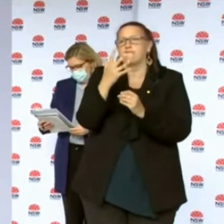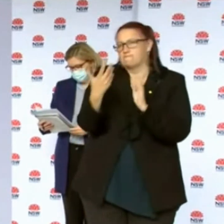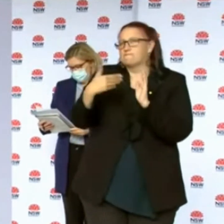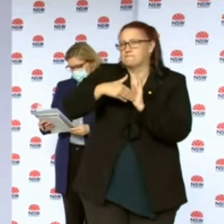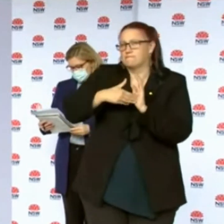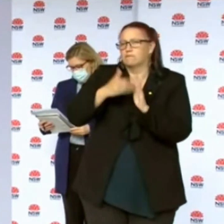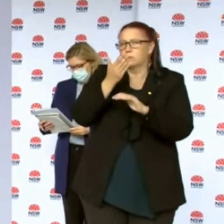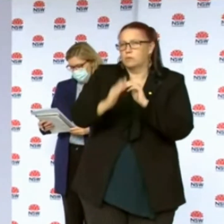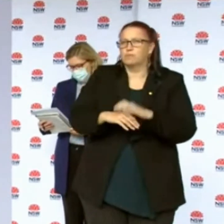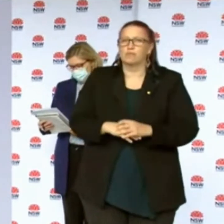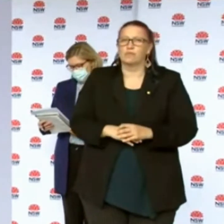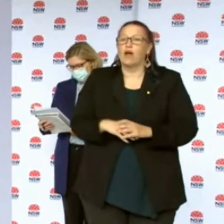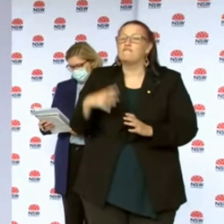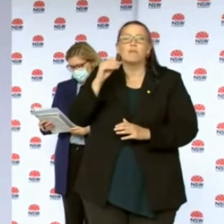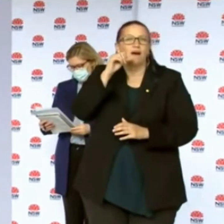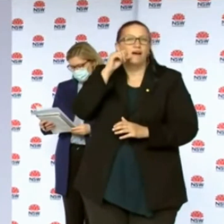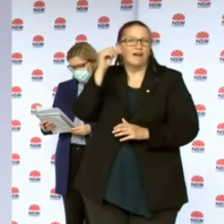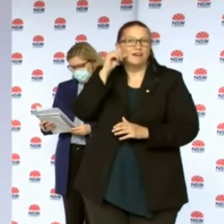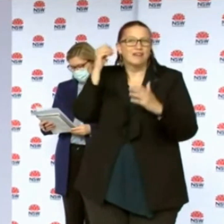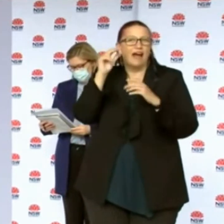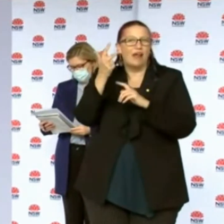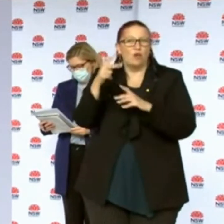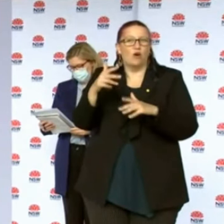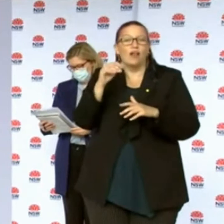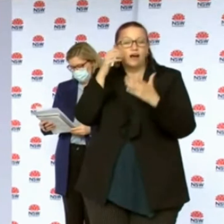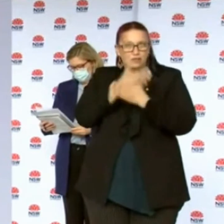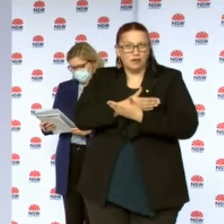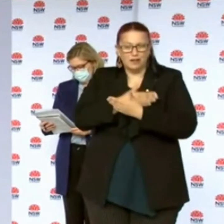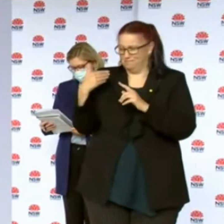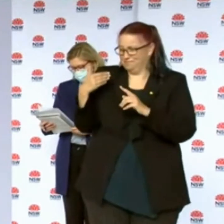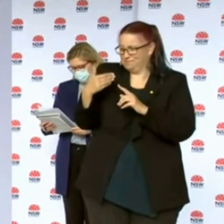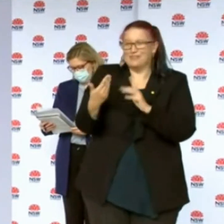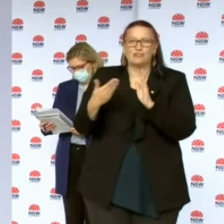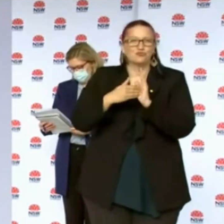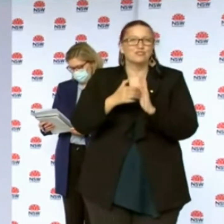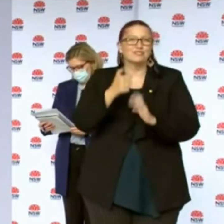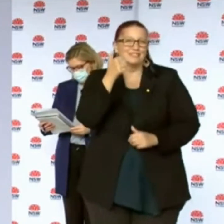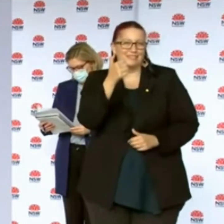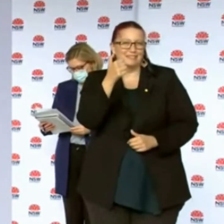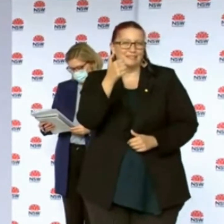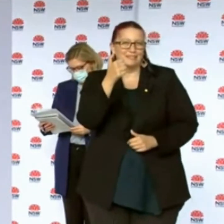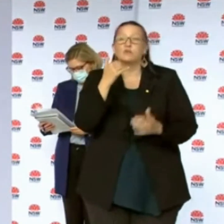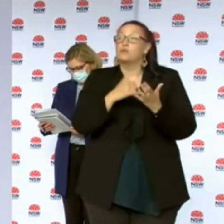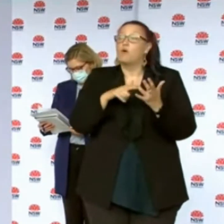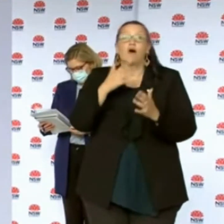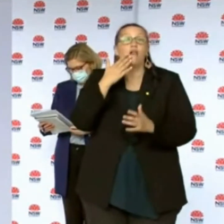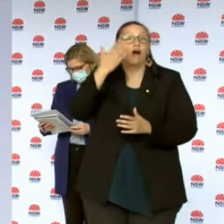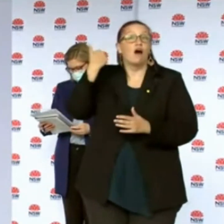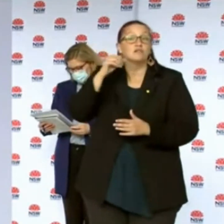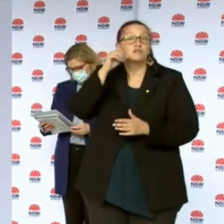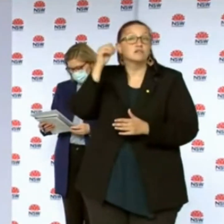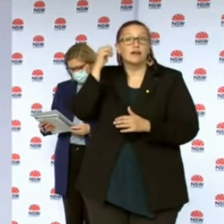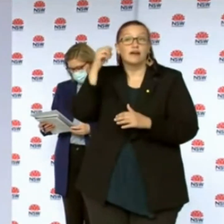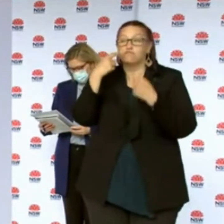six additional cases since 8pm this morning. So in total there have been 11 new cases since we last updated the